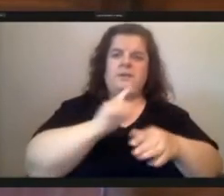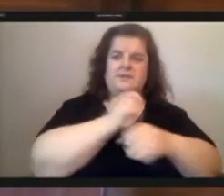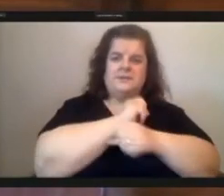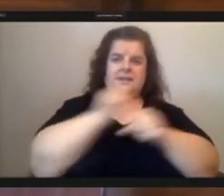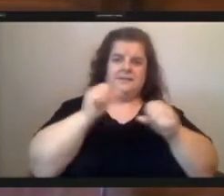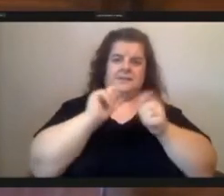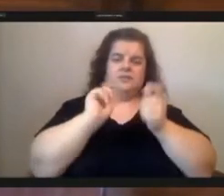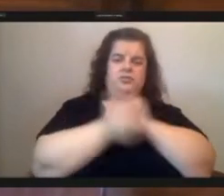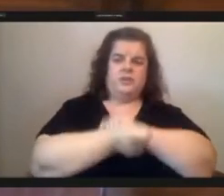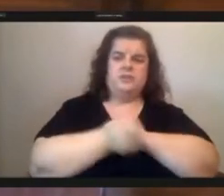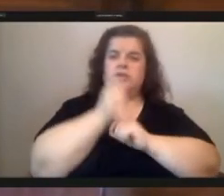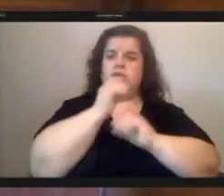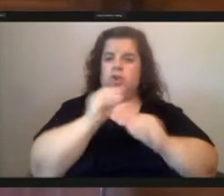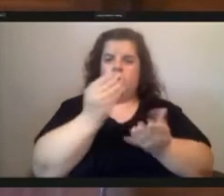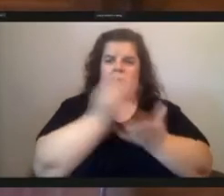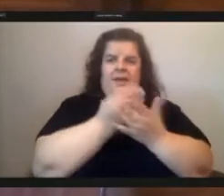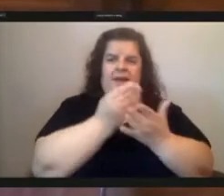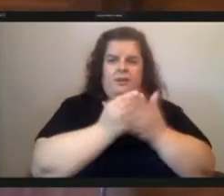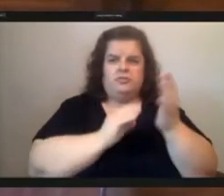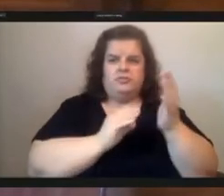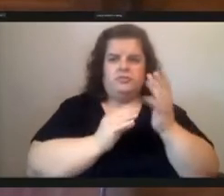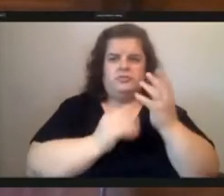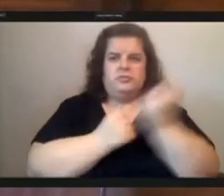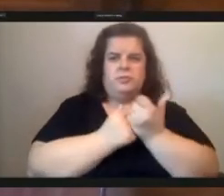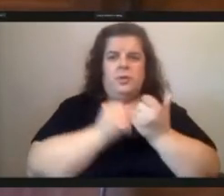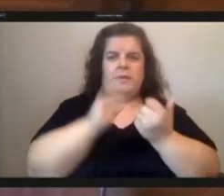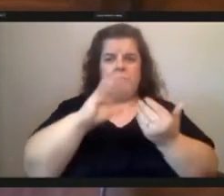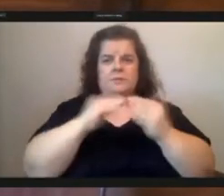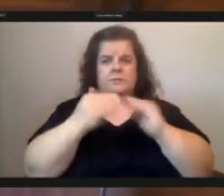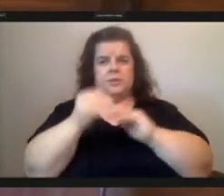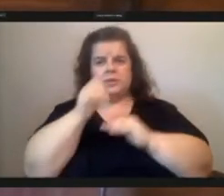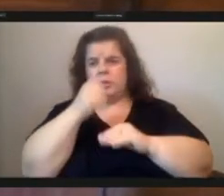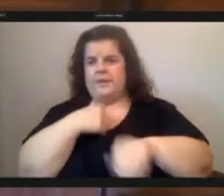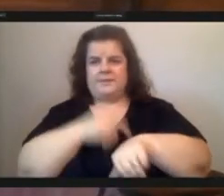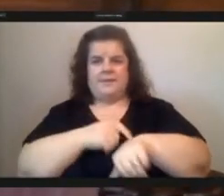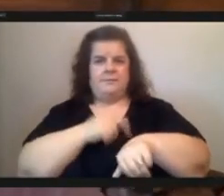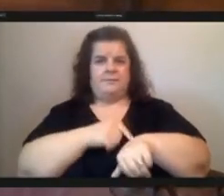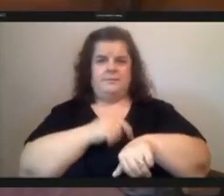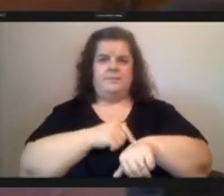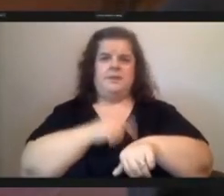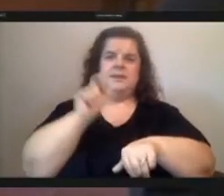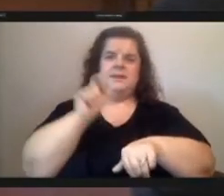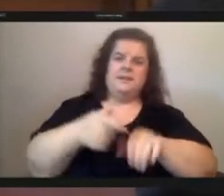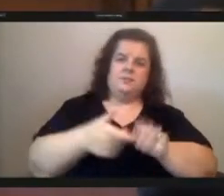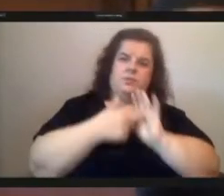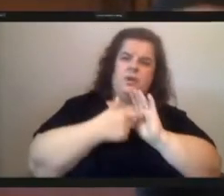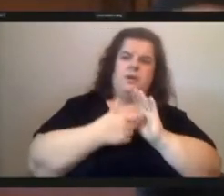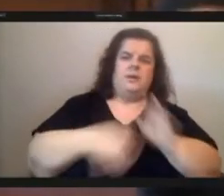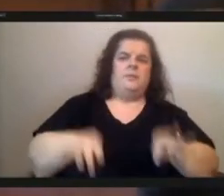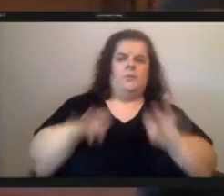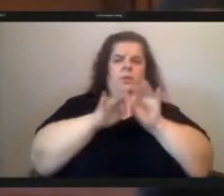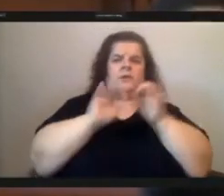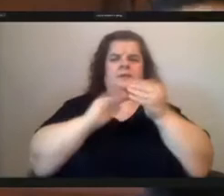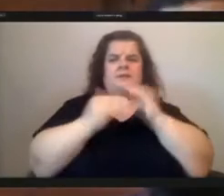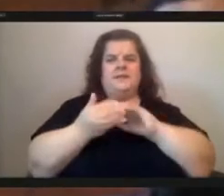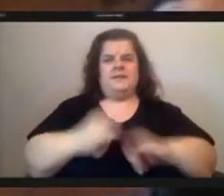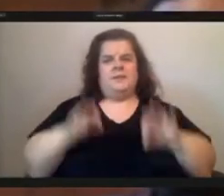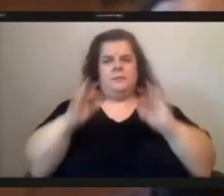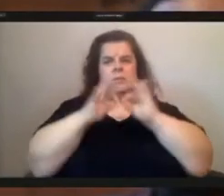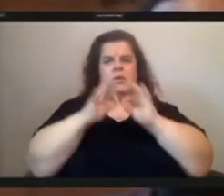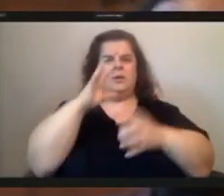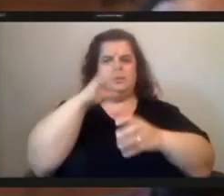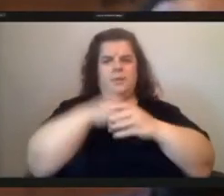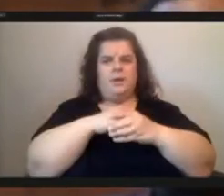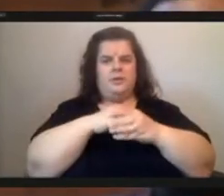and many of these communities do not have that time the needs are critical and the city has a role to play in supporting solutions identified